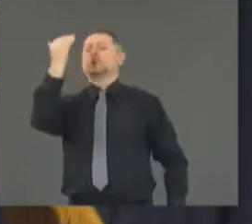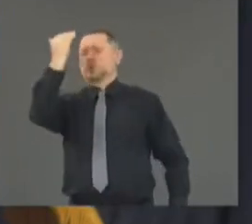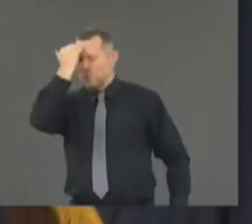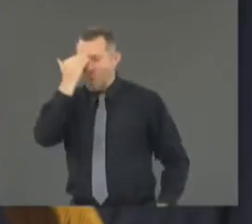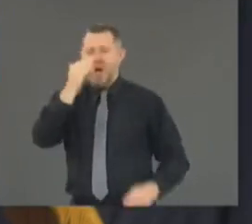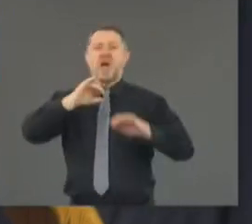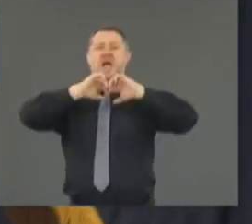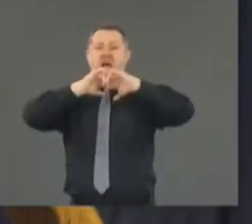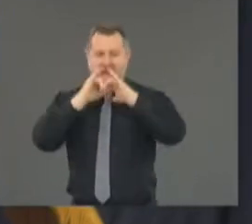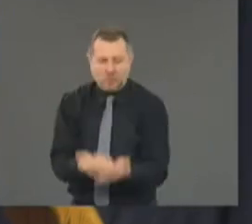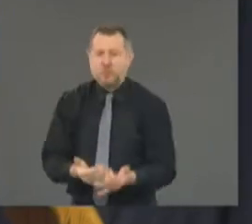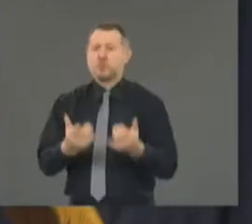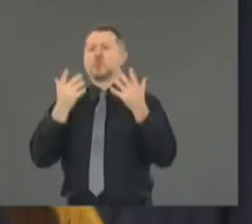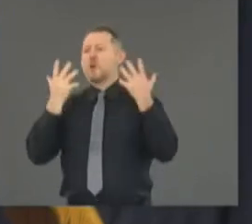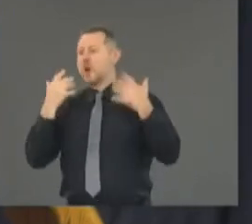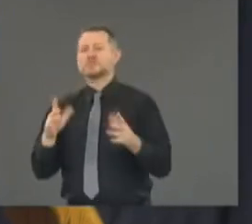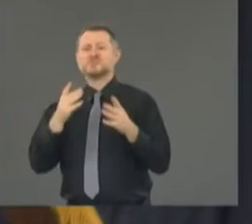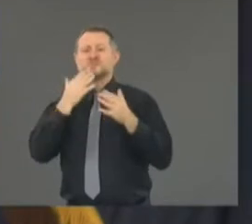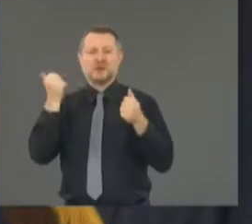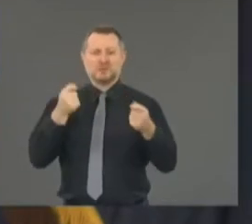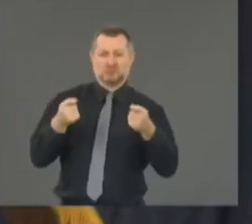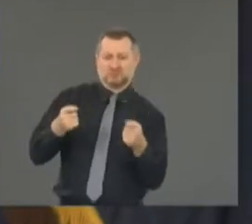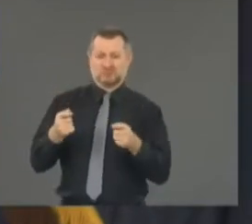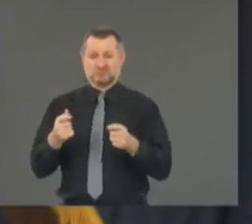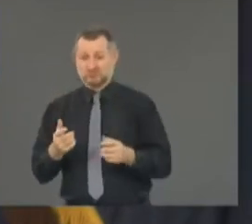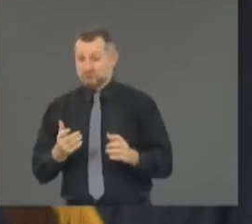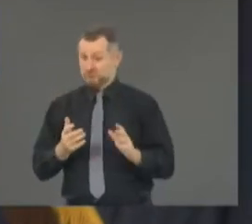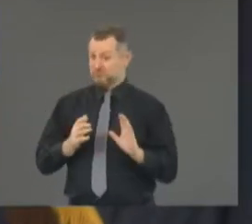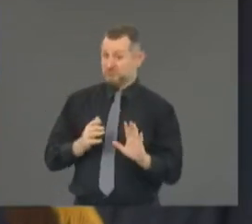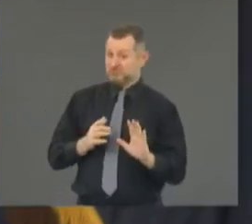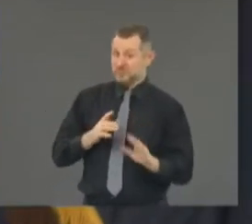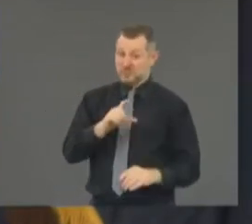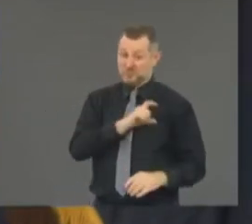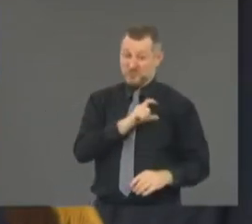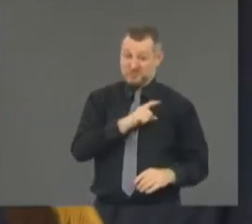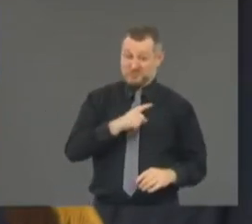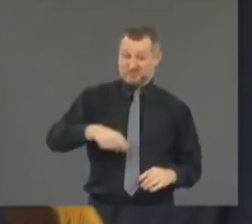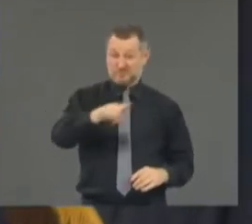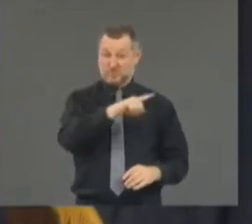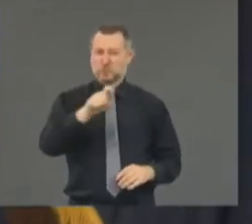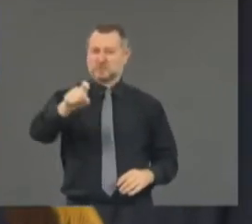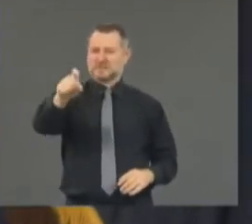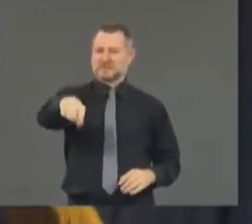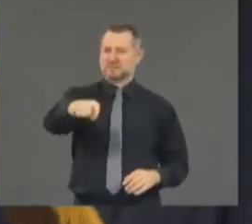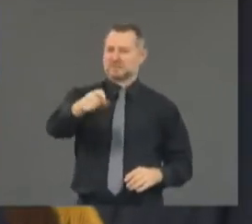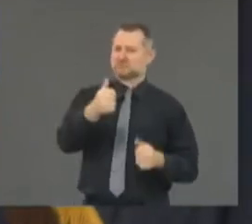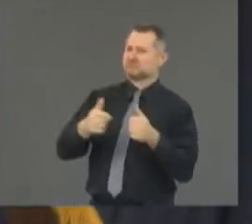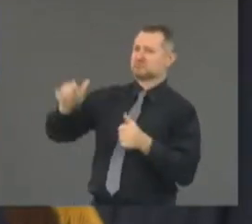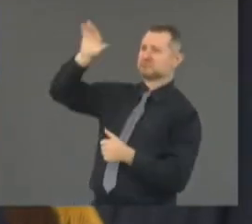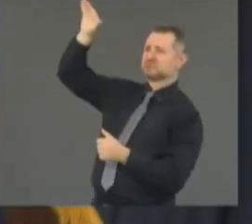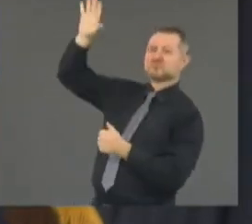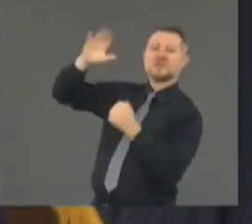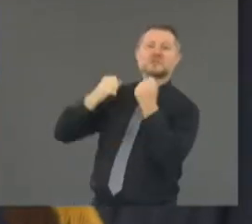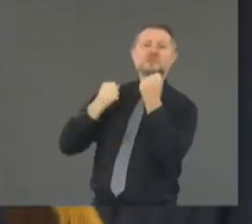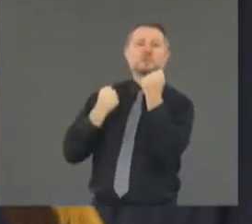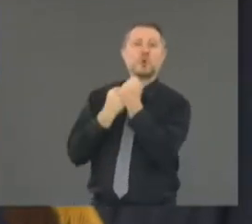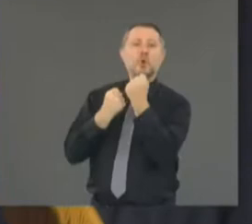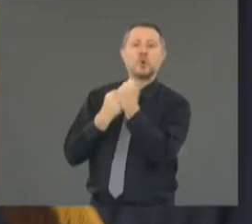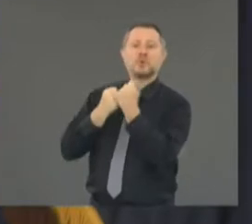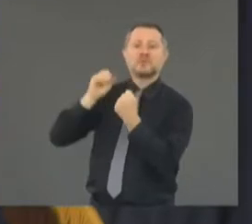best. Now, a police officer needs support. They need the right deployment.